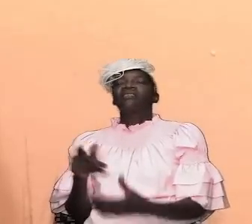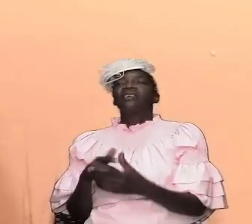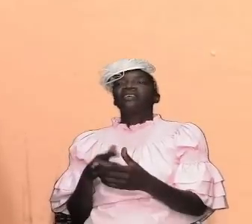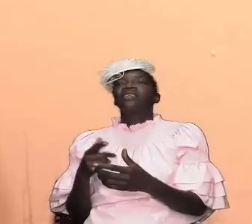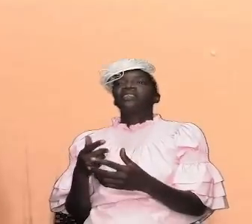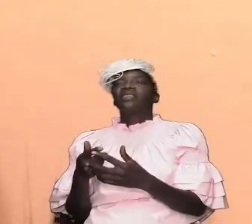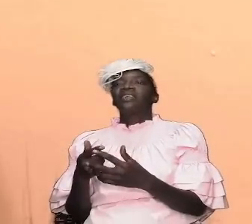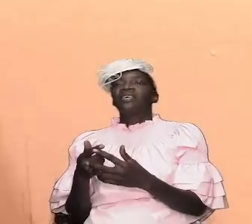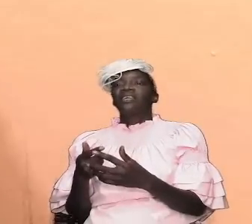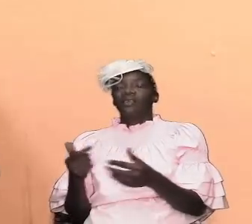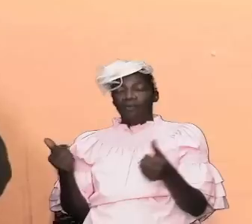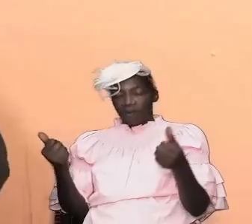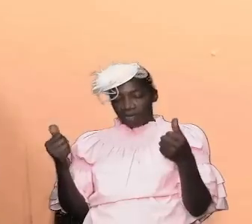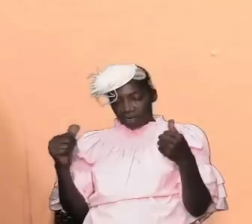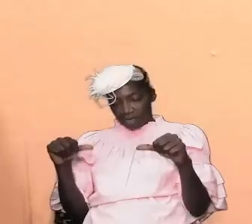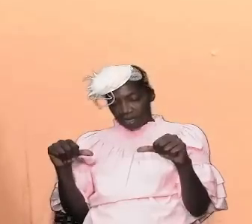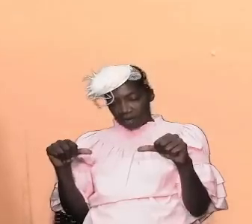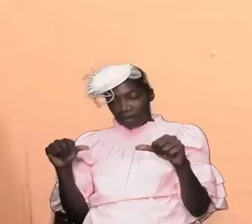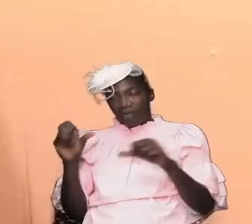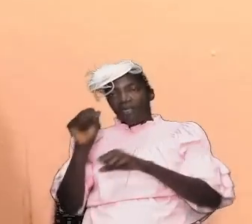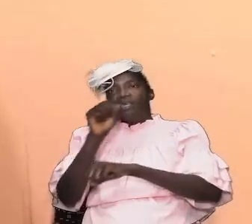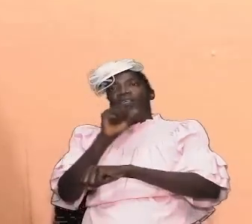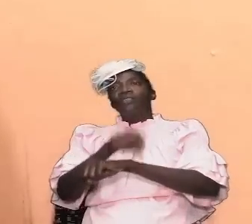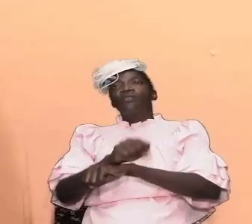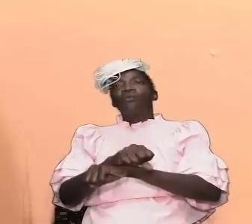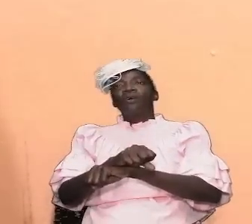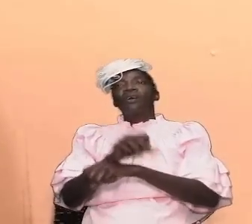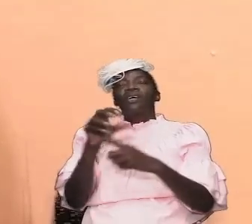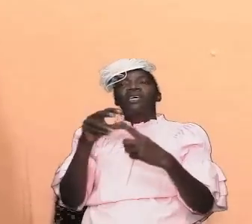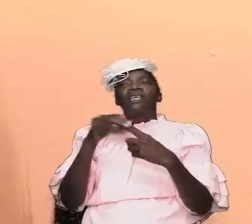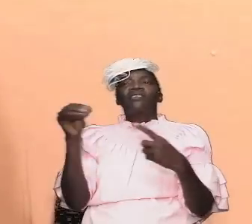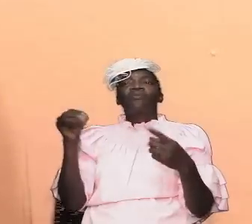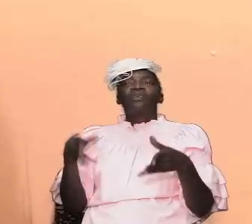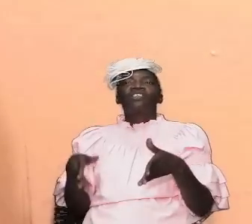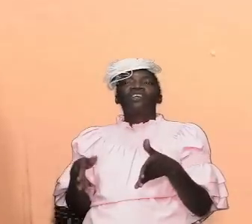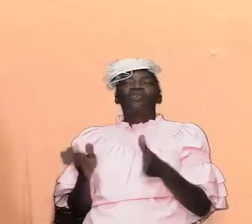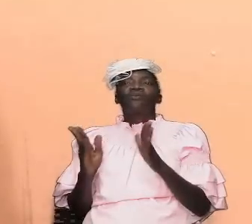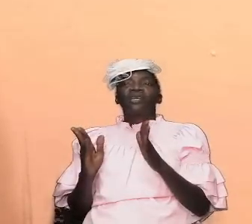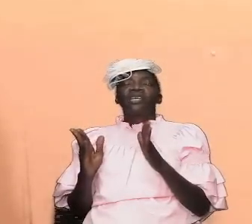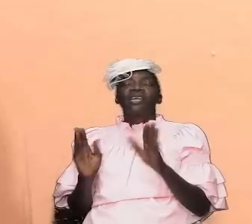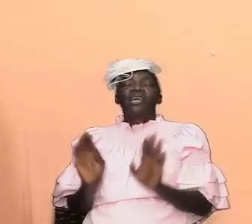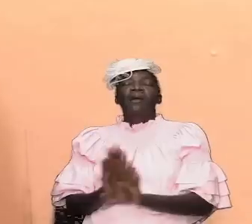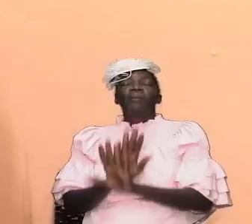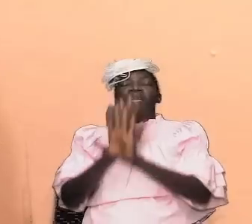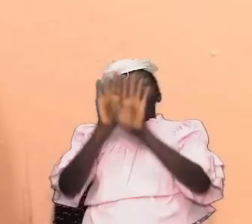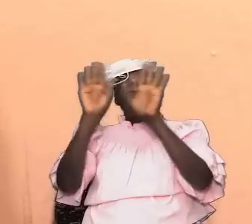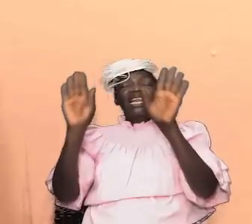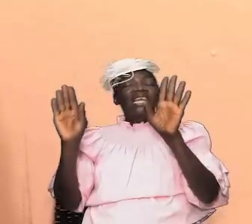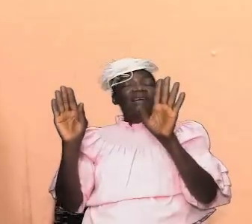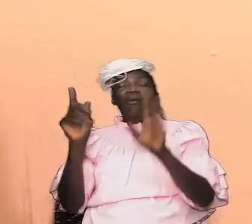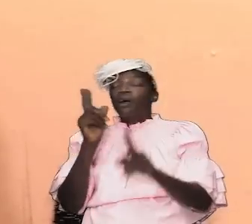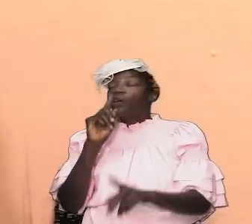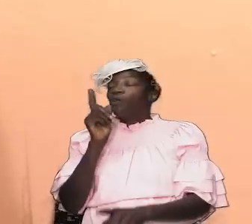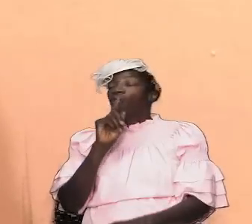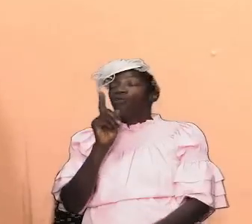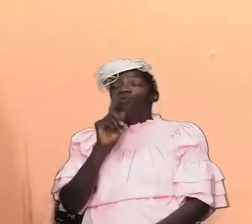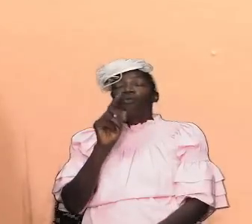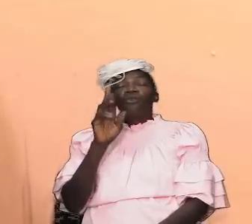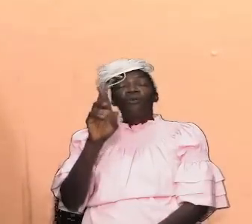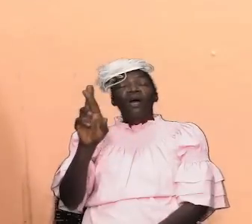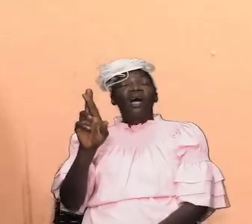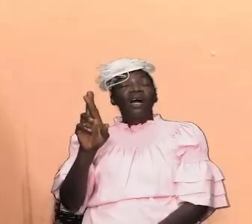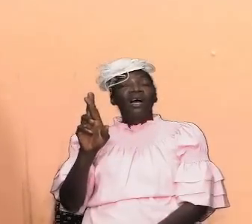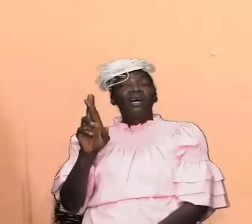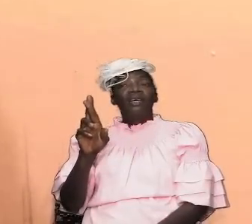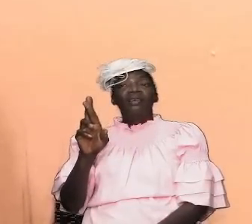will be able to function in a particular way we will be clearer as to who we are we will